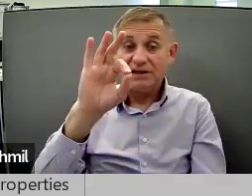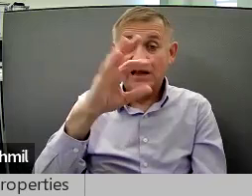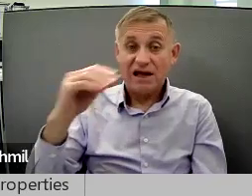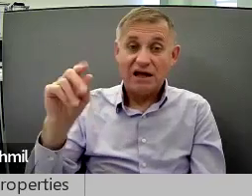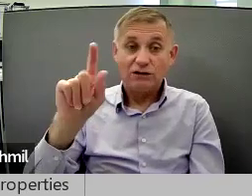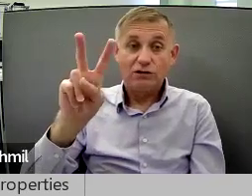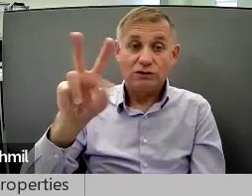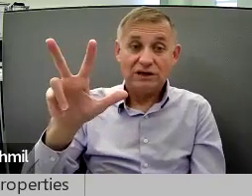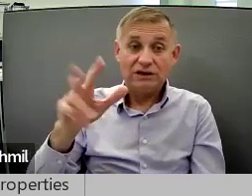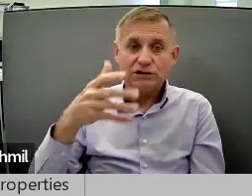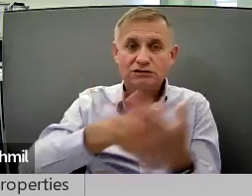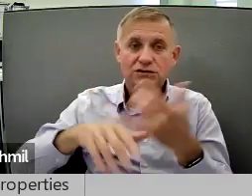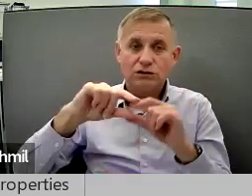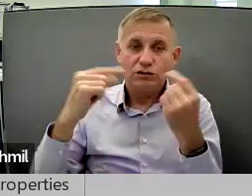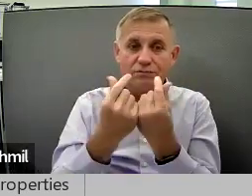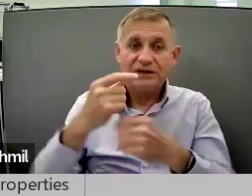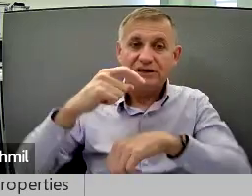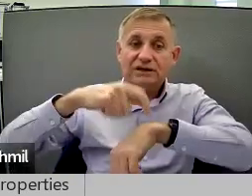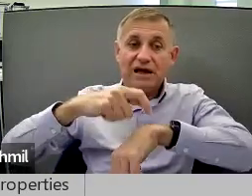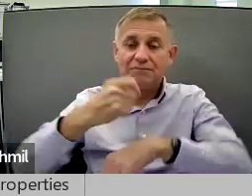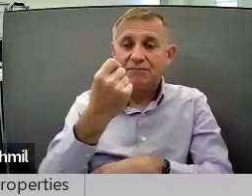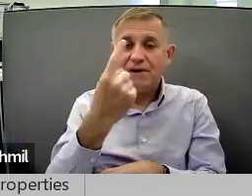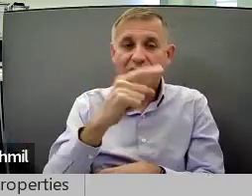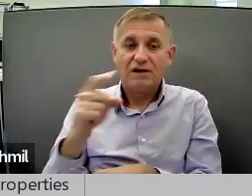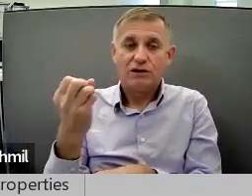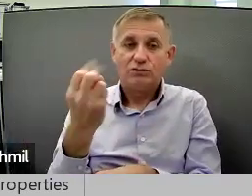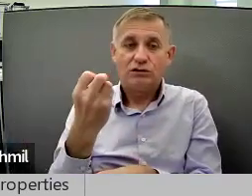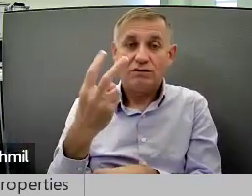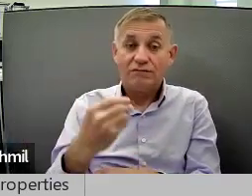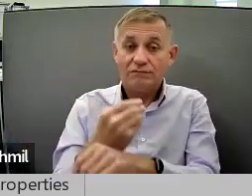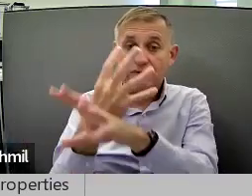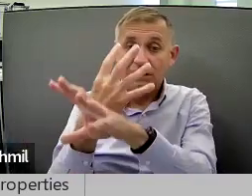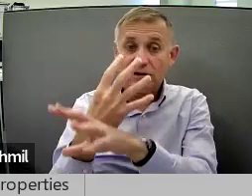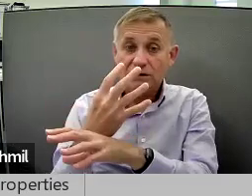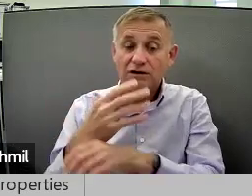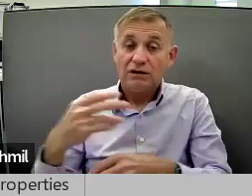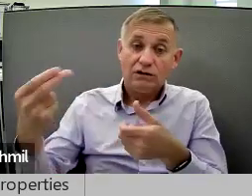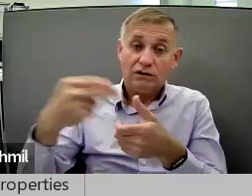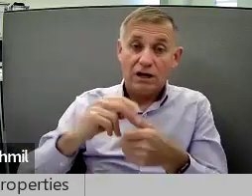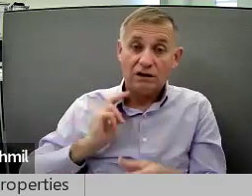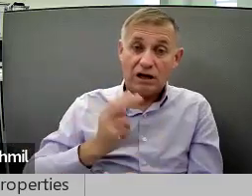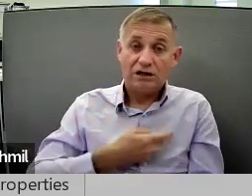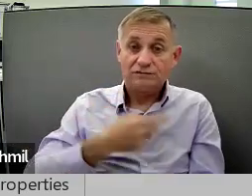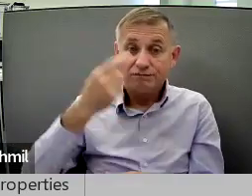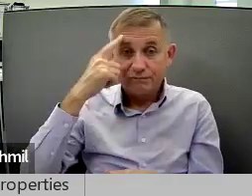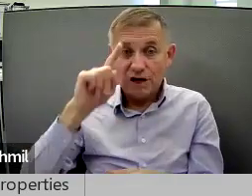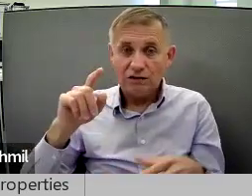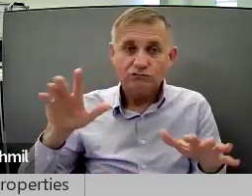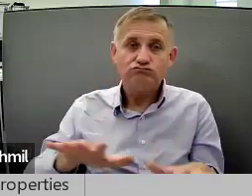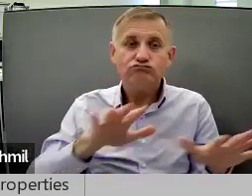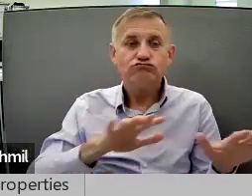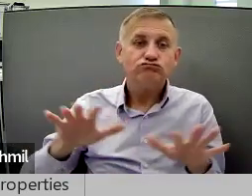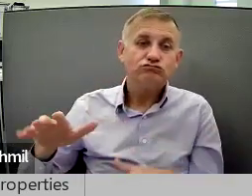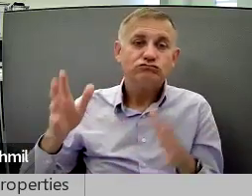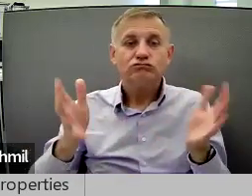9th and 23rd. Social group from 11 a.m. to 12 p.m. virtually. Join